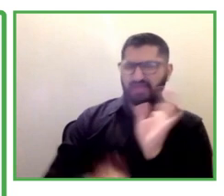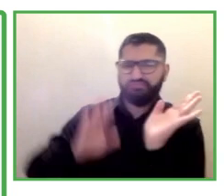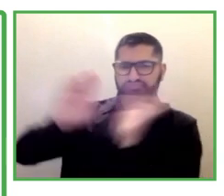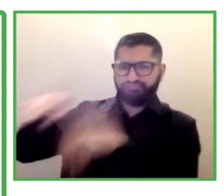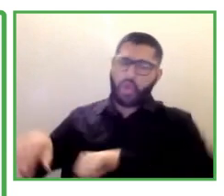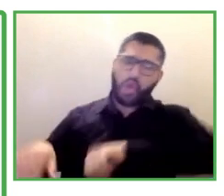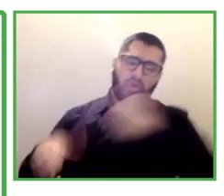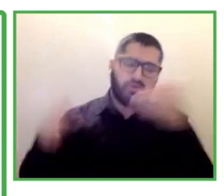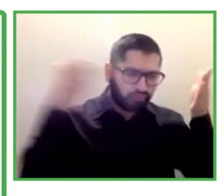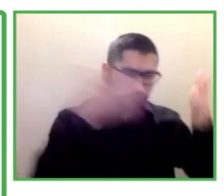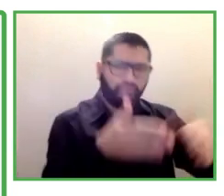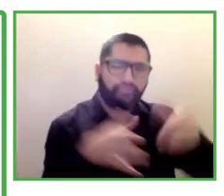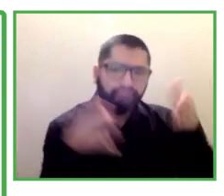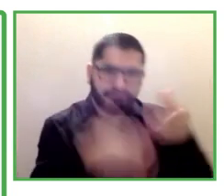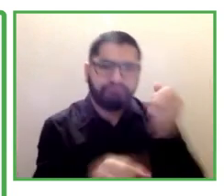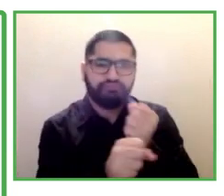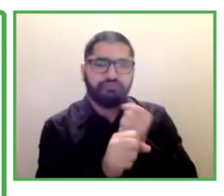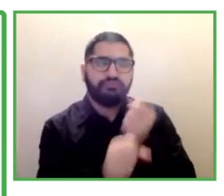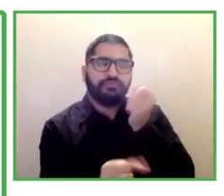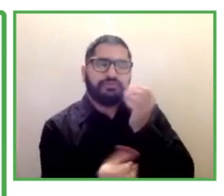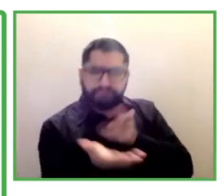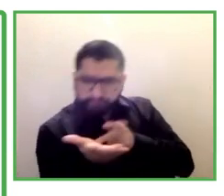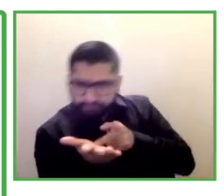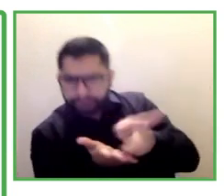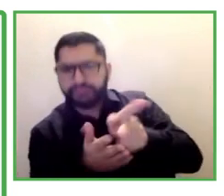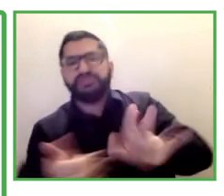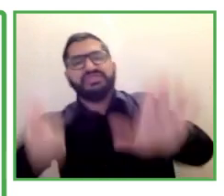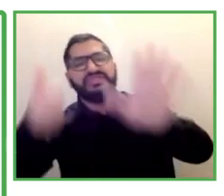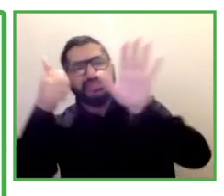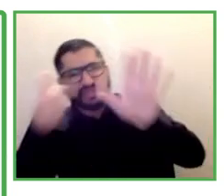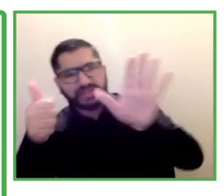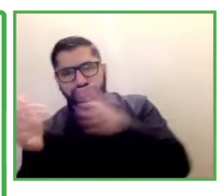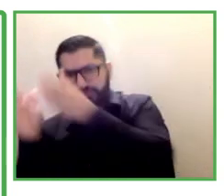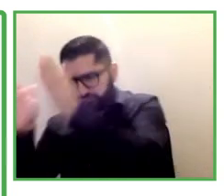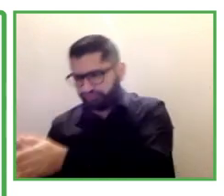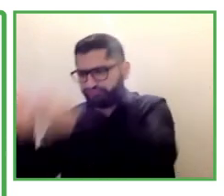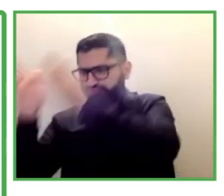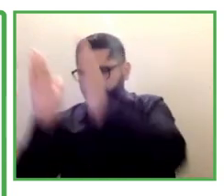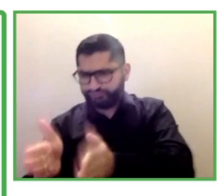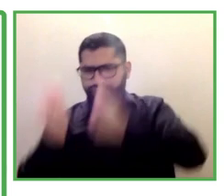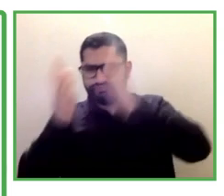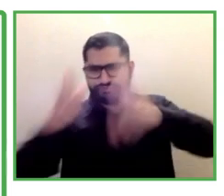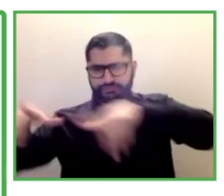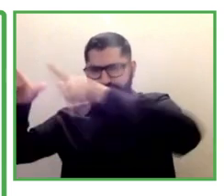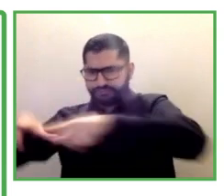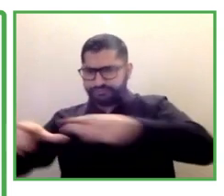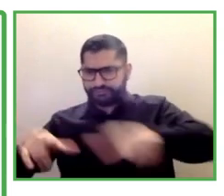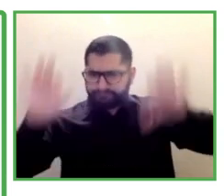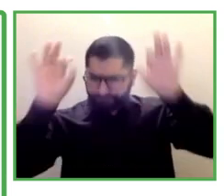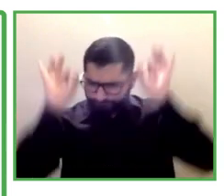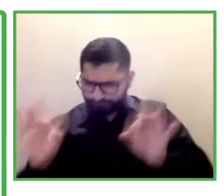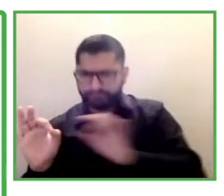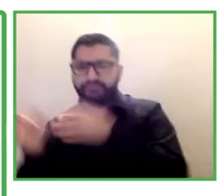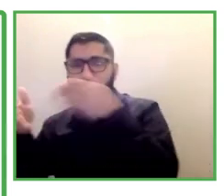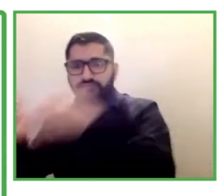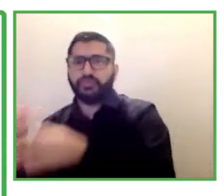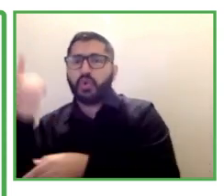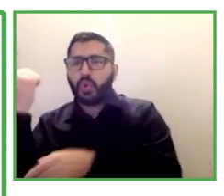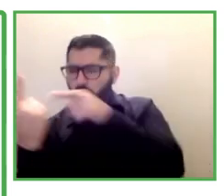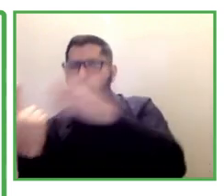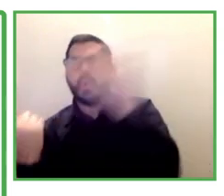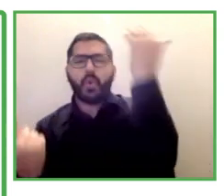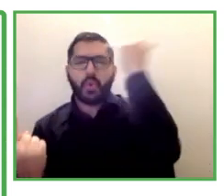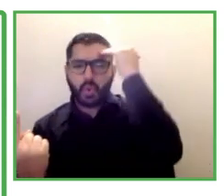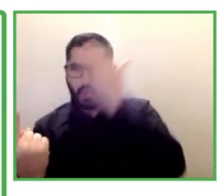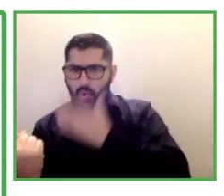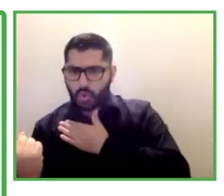on the path to success, acing the interview, life skills, which I'll touch on a little bit more, health and safety, and then of course